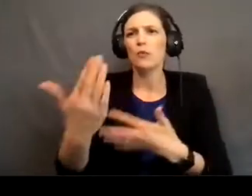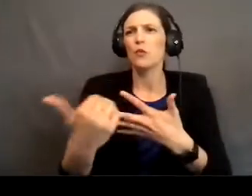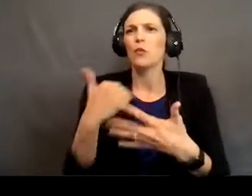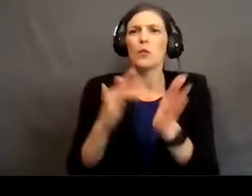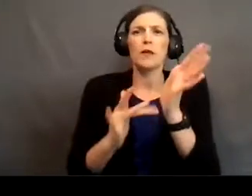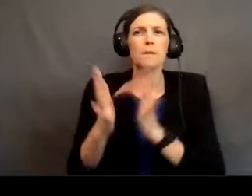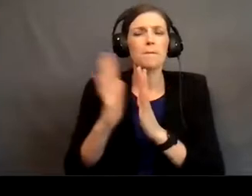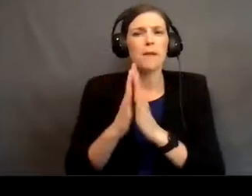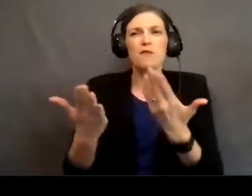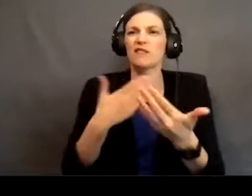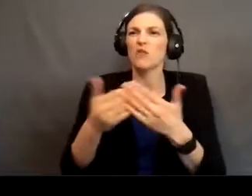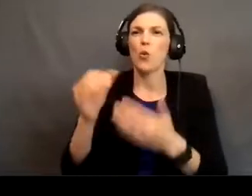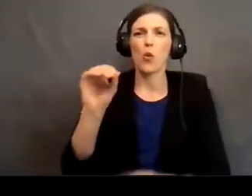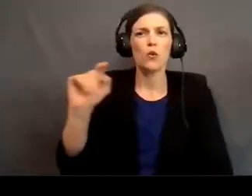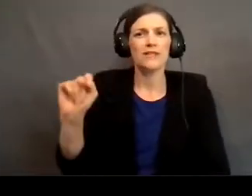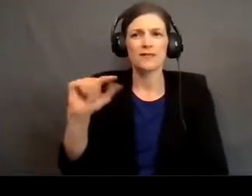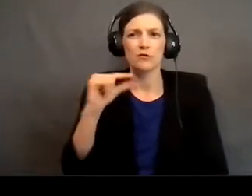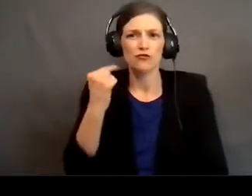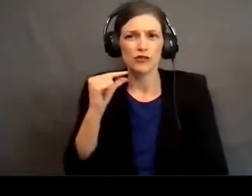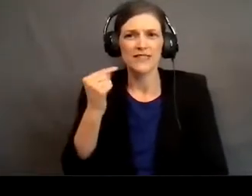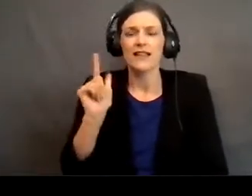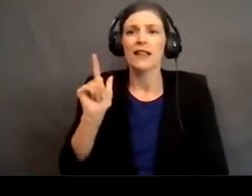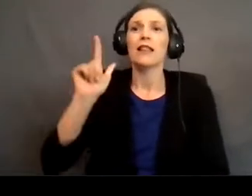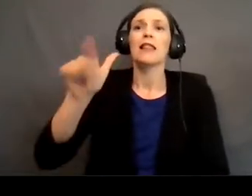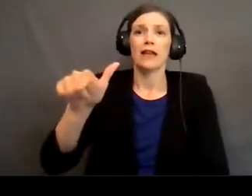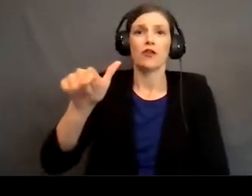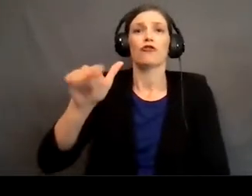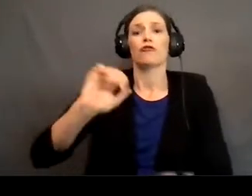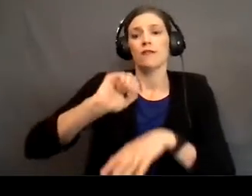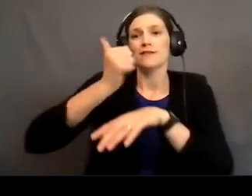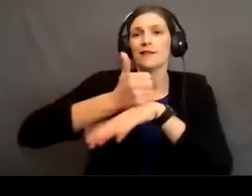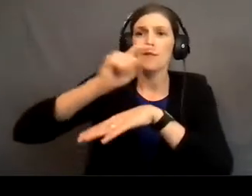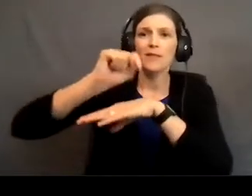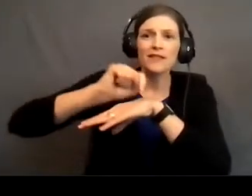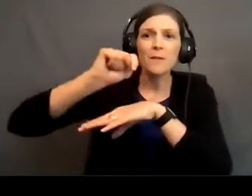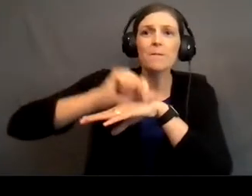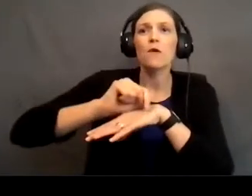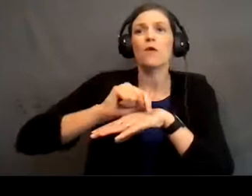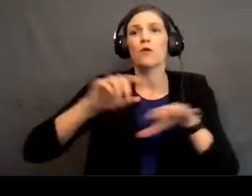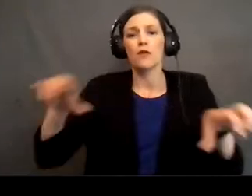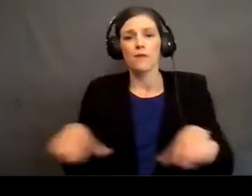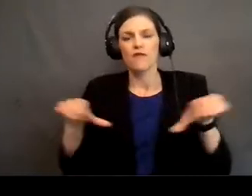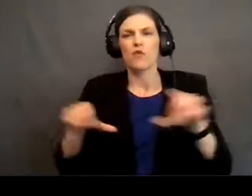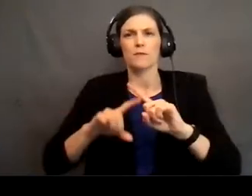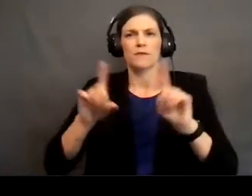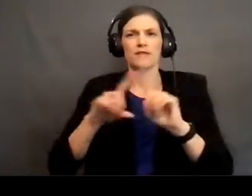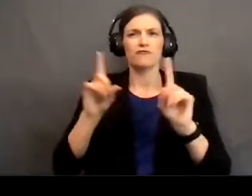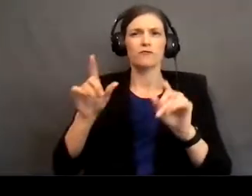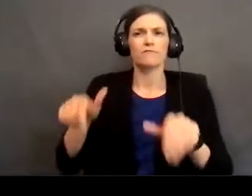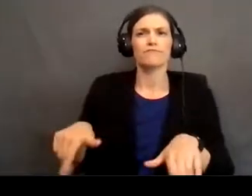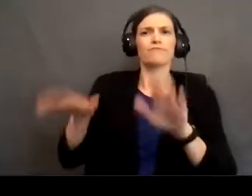even in the Old Testament priests. So later, after they set up the temple and they perform these sacrificial